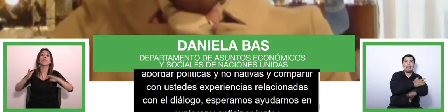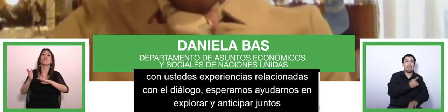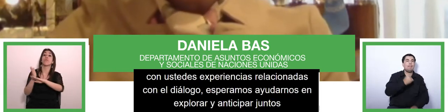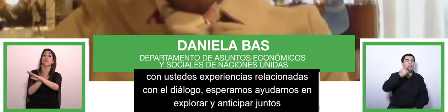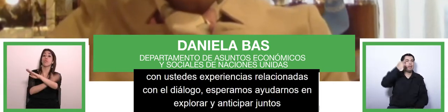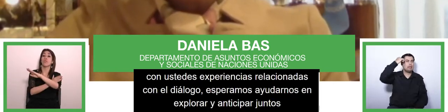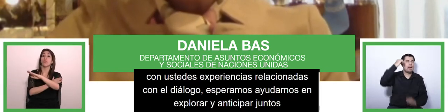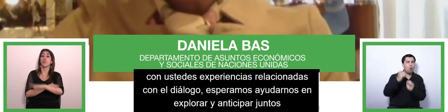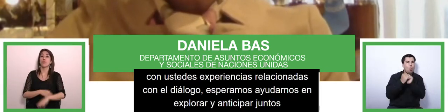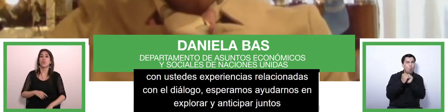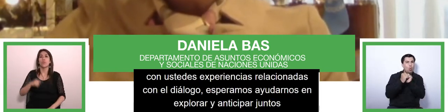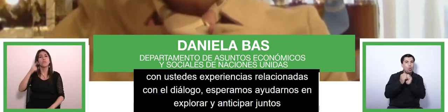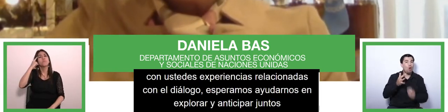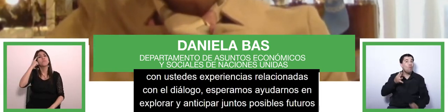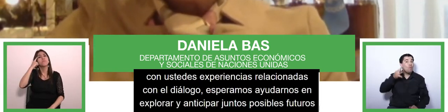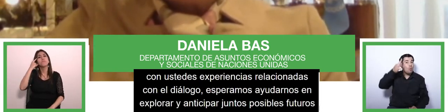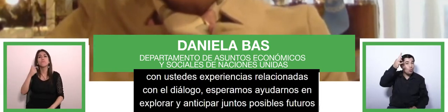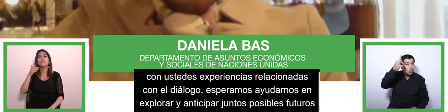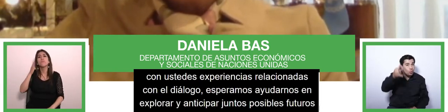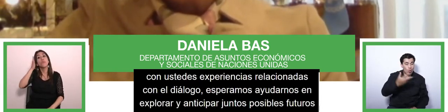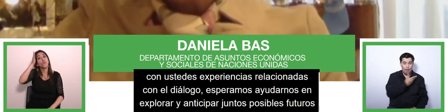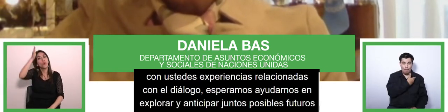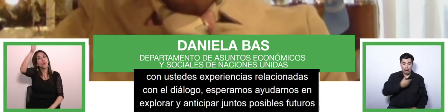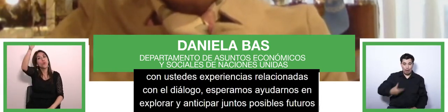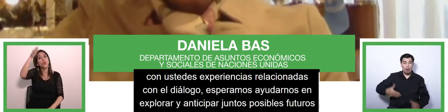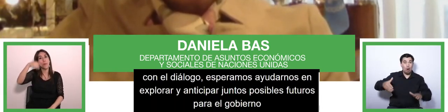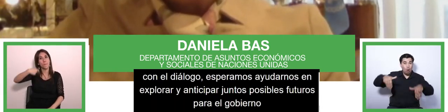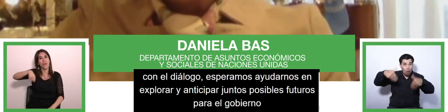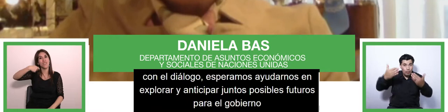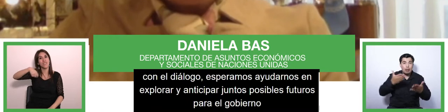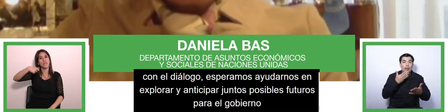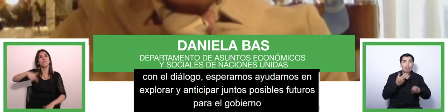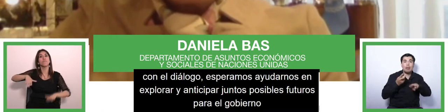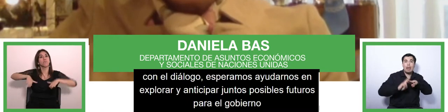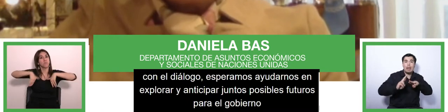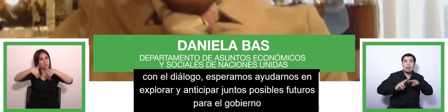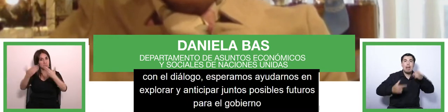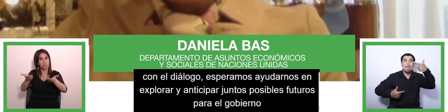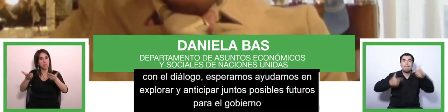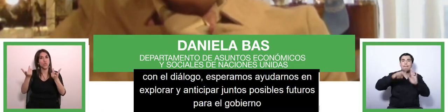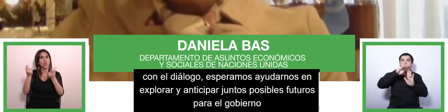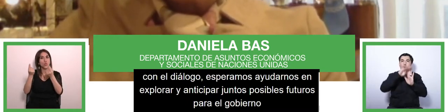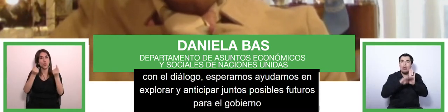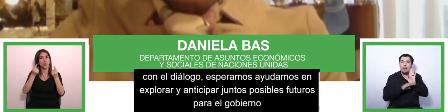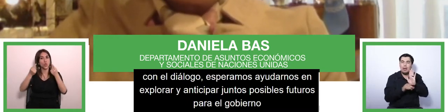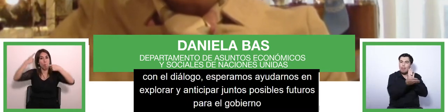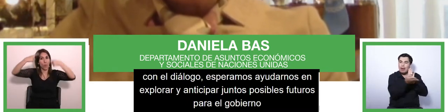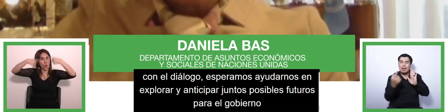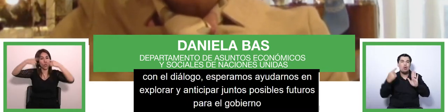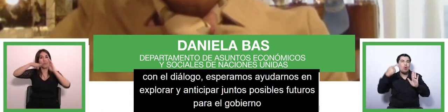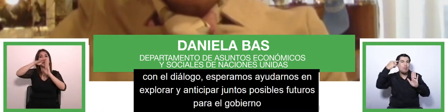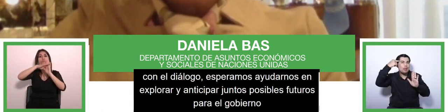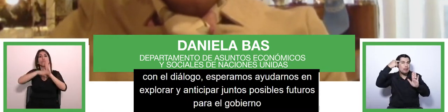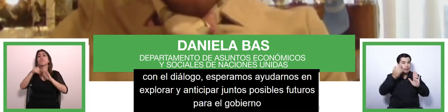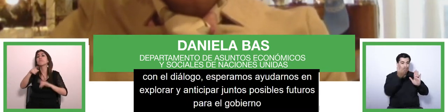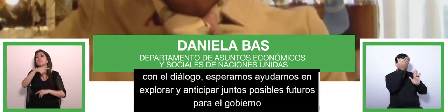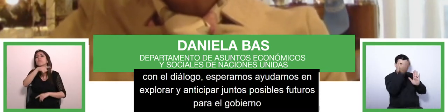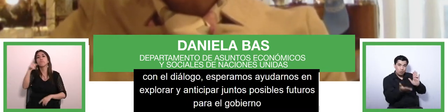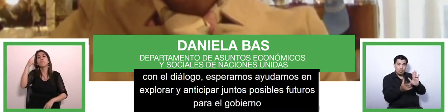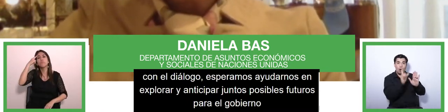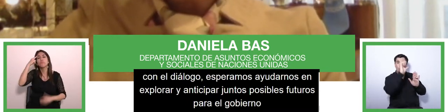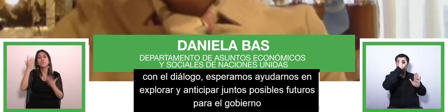governments and policy makers to consider for the well-being of the people and the of